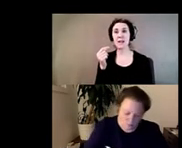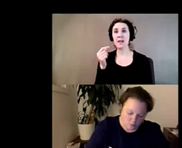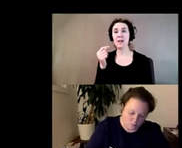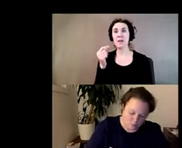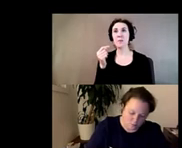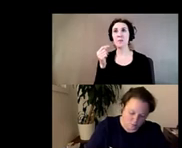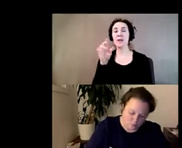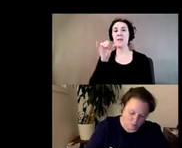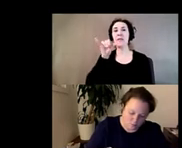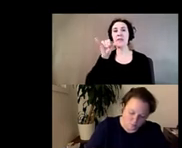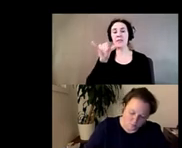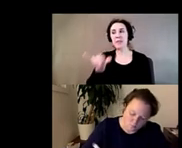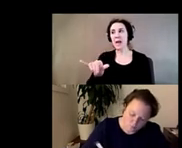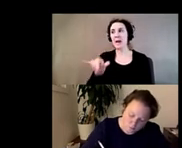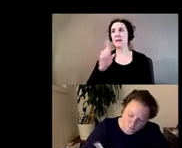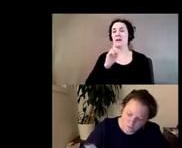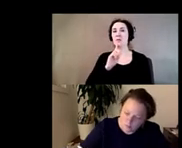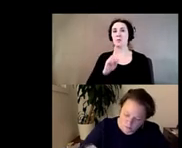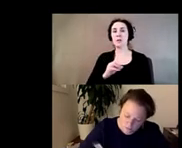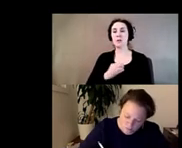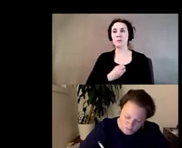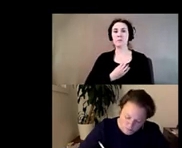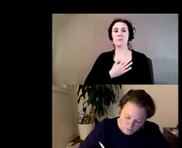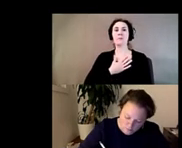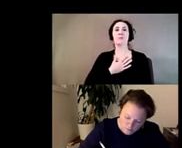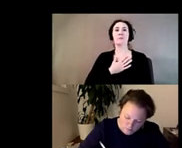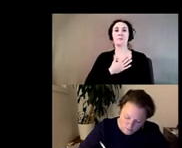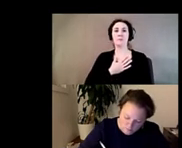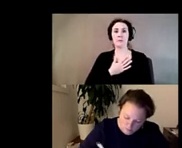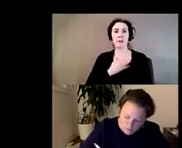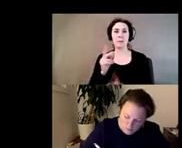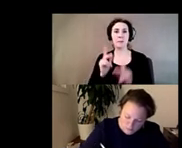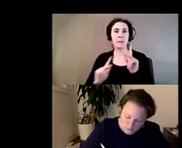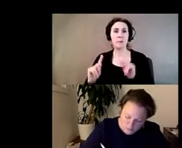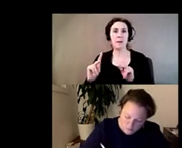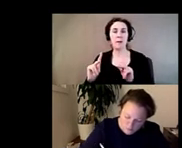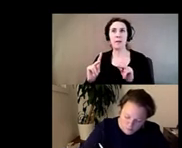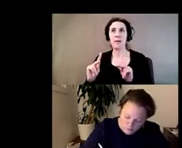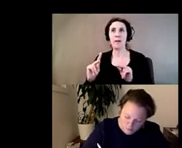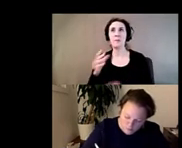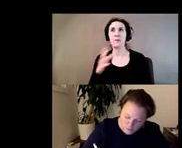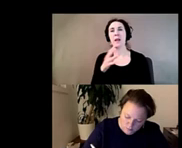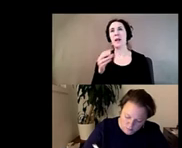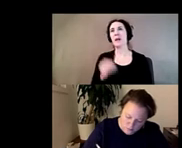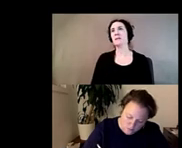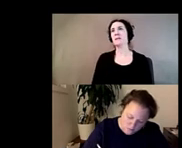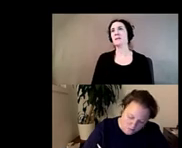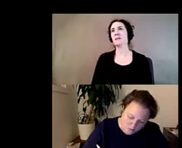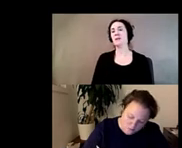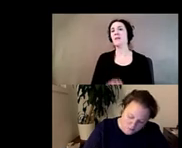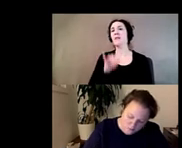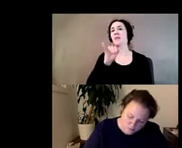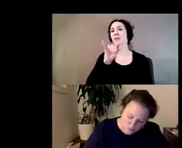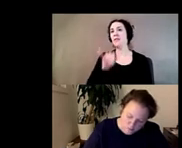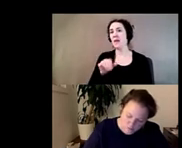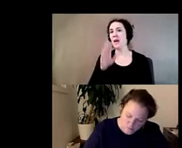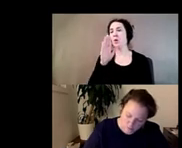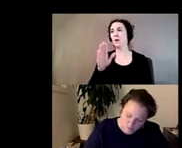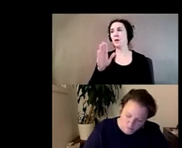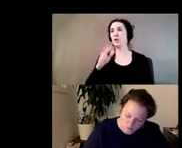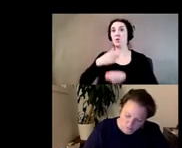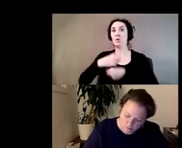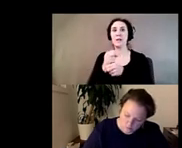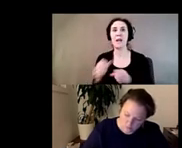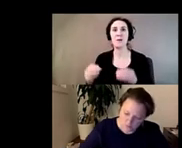that has really galvanized and mobilized people in a way where it i think can produce a will towards action so